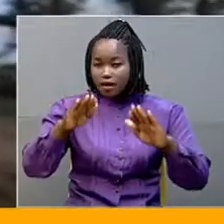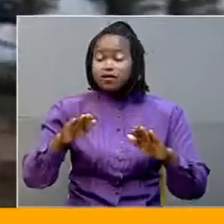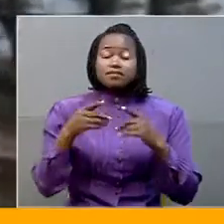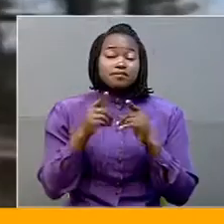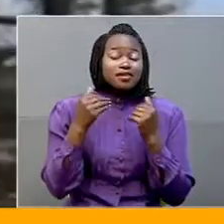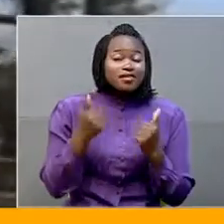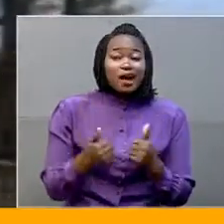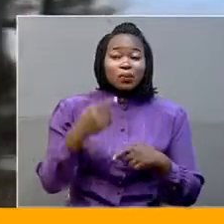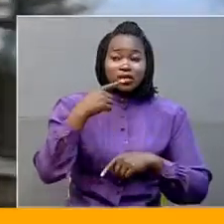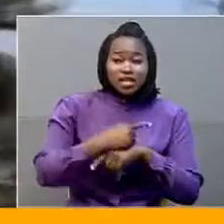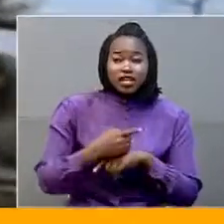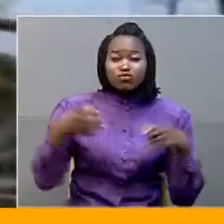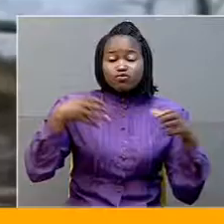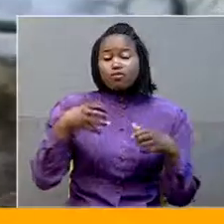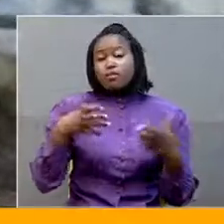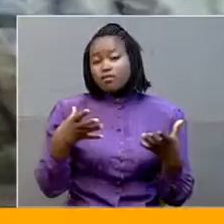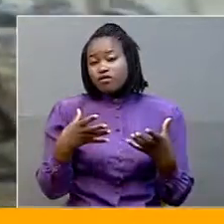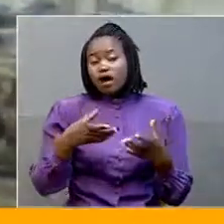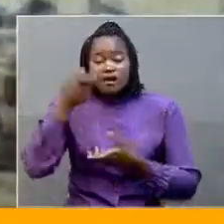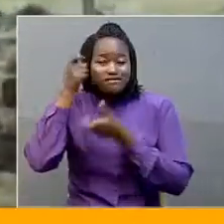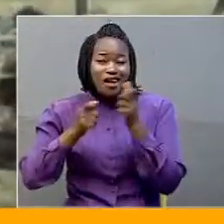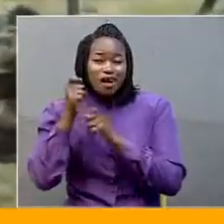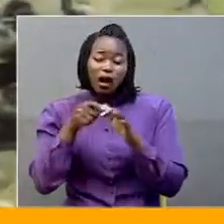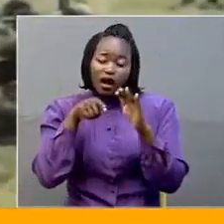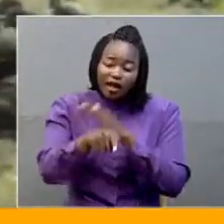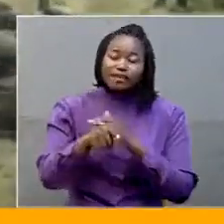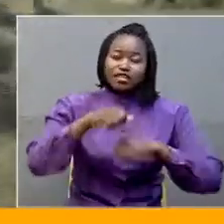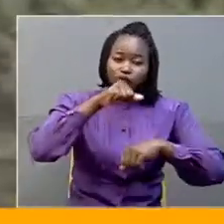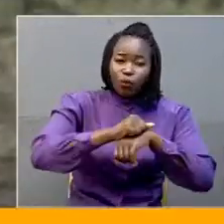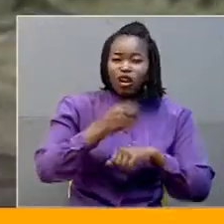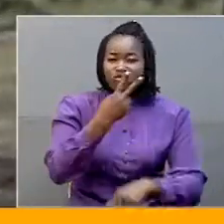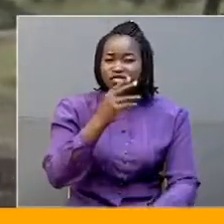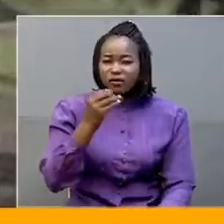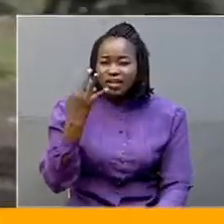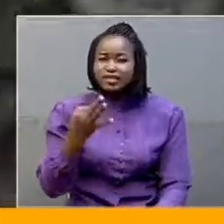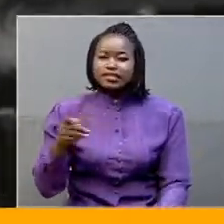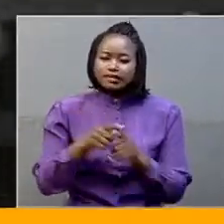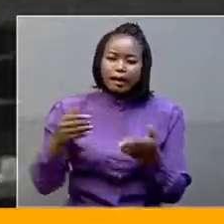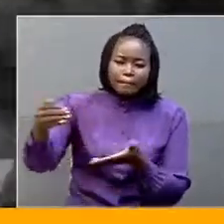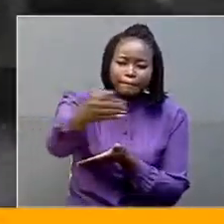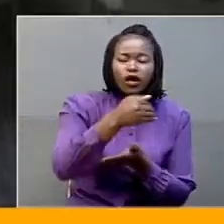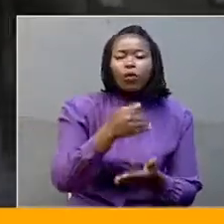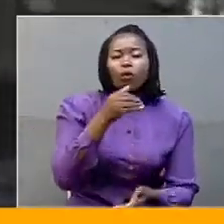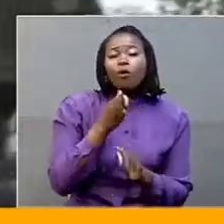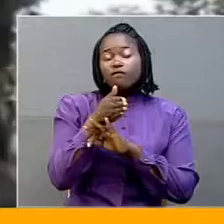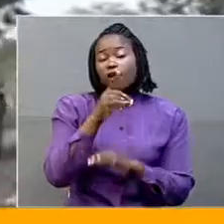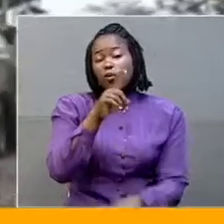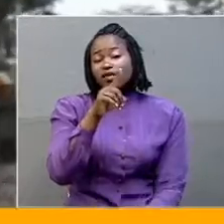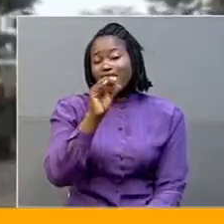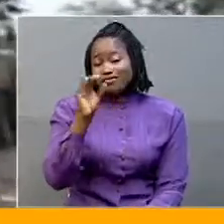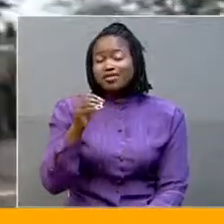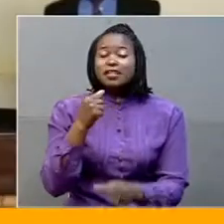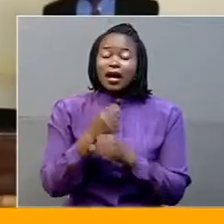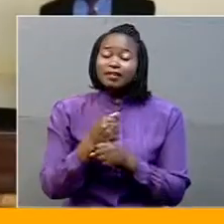the rebels raided Lwala Girls Senior Secondary School in 2003 had an estimated 100 girls abducted.